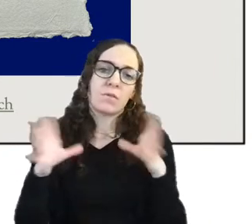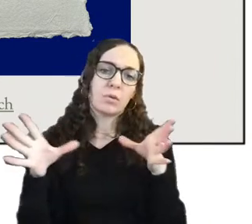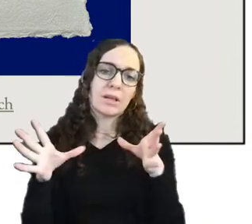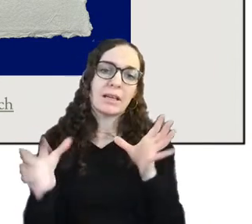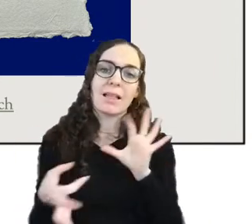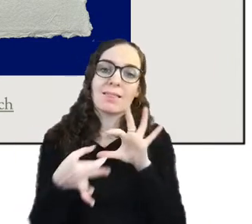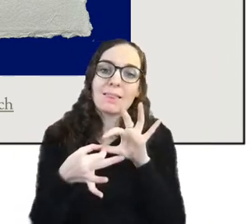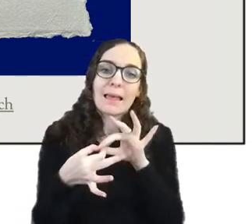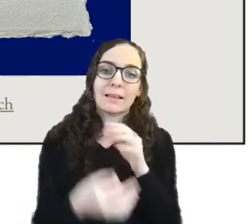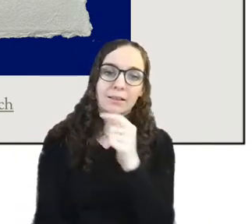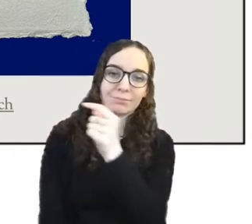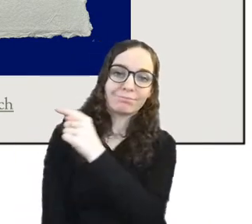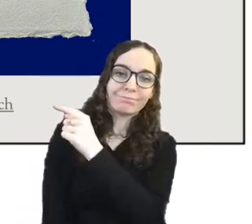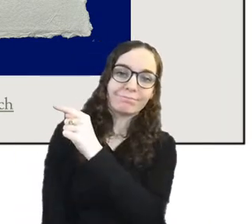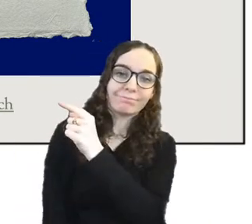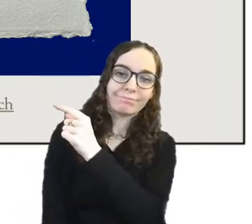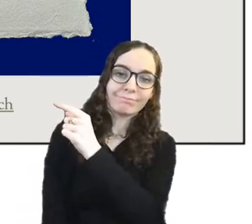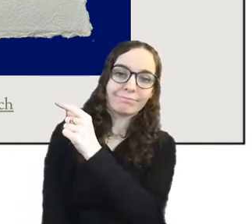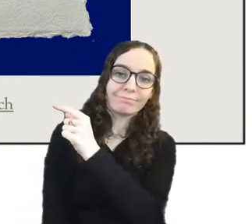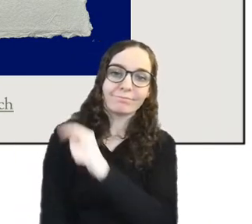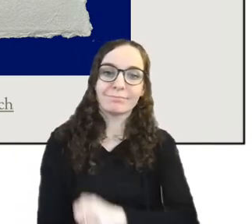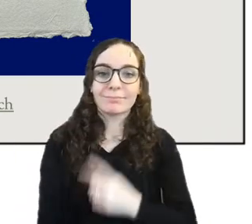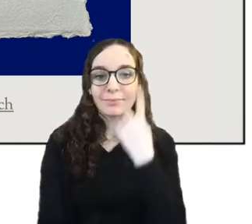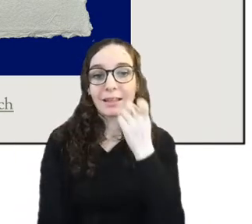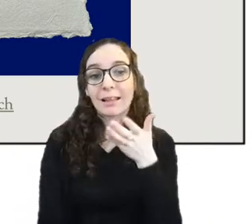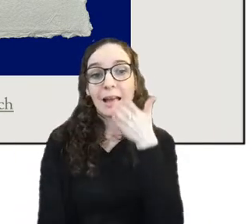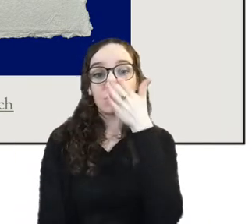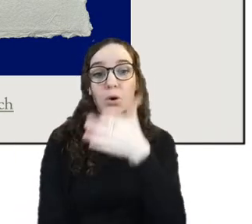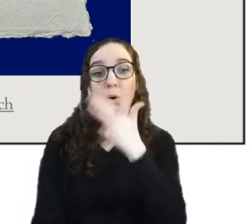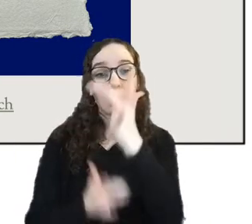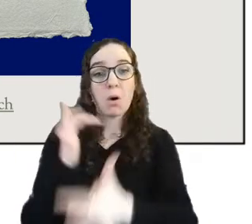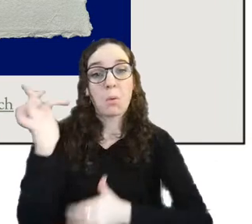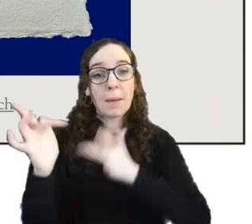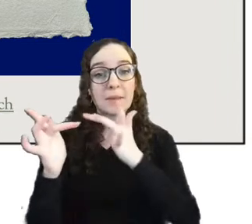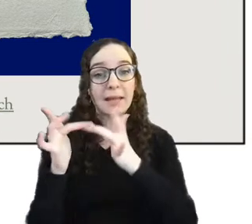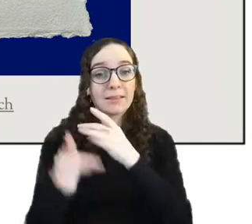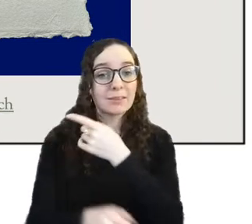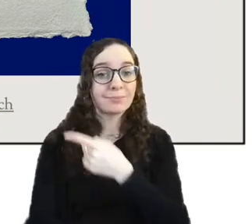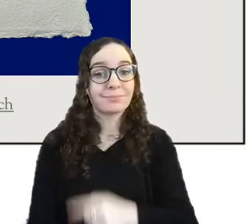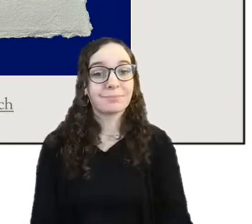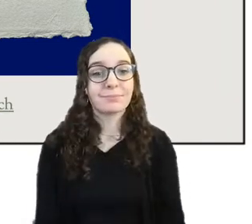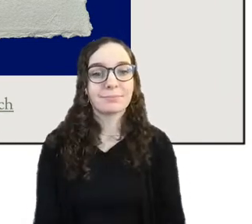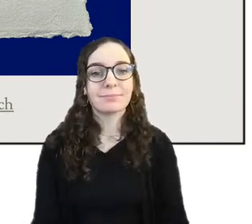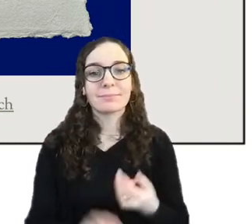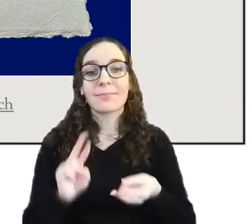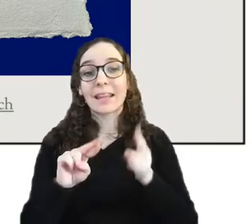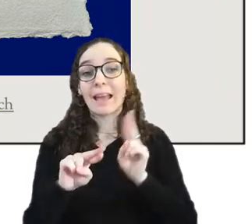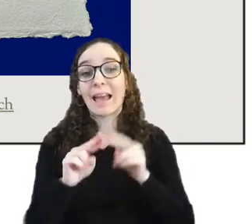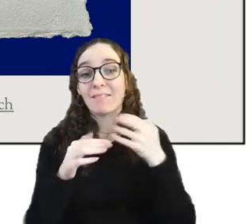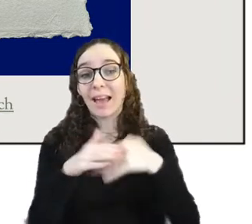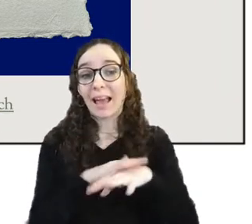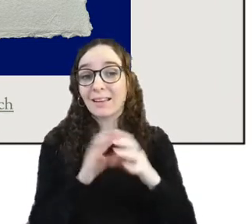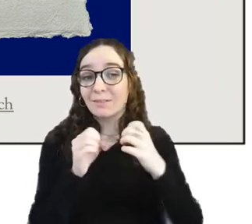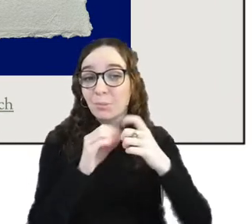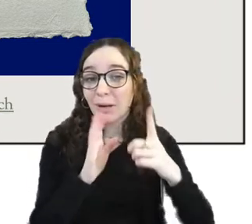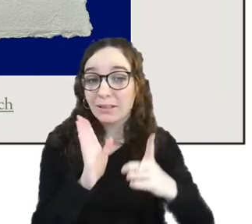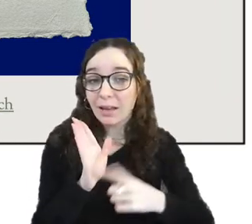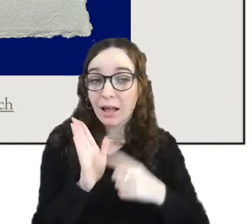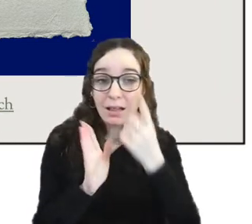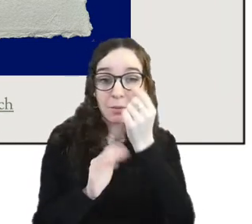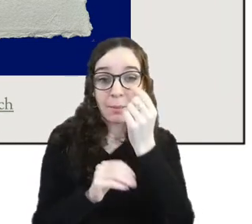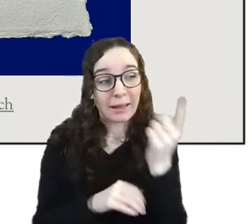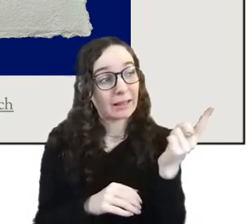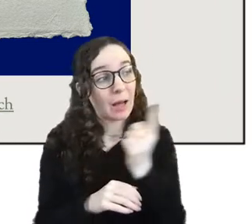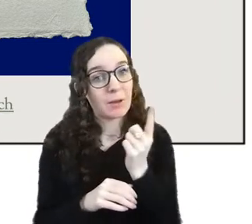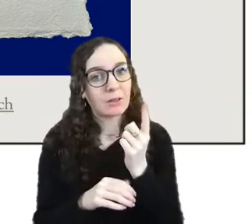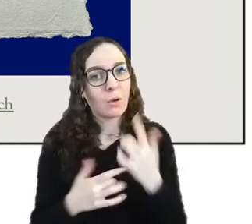and that will take you to the website each.io but if you're in bristol and you're coming to the filling machine weekender